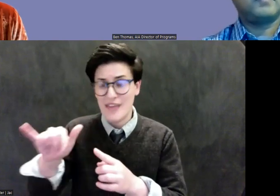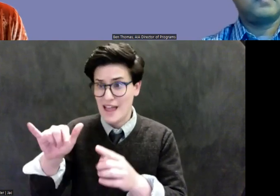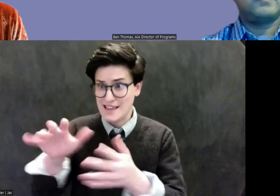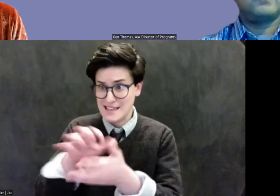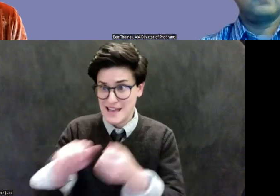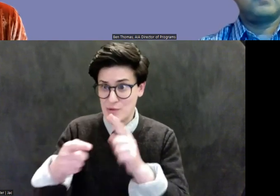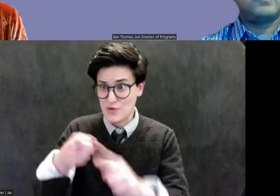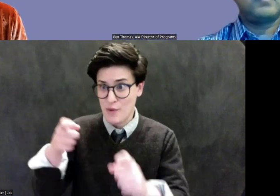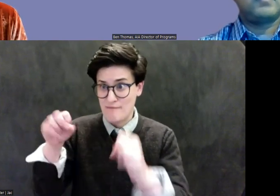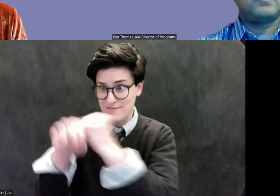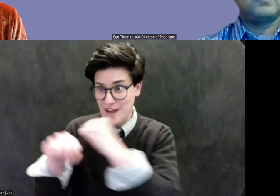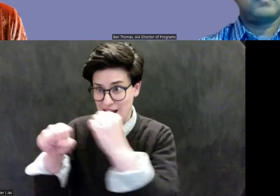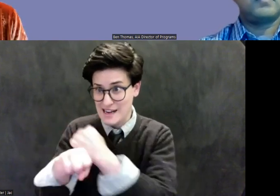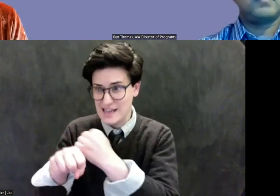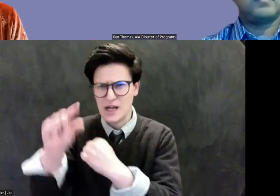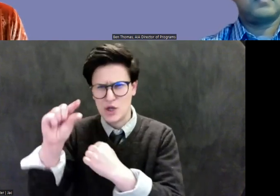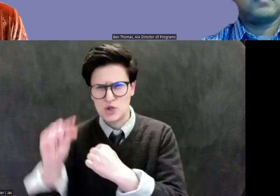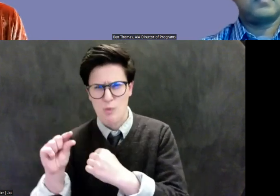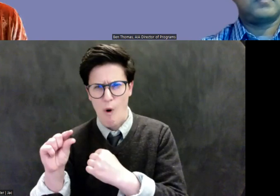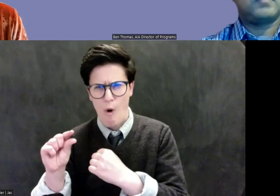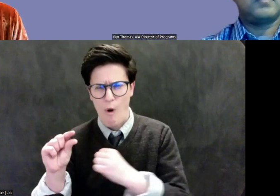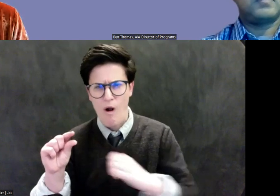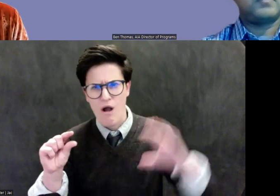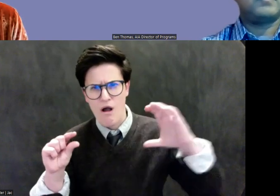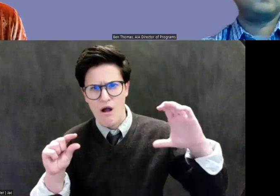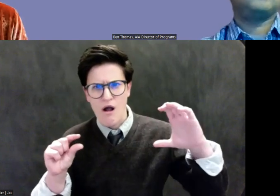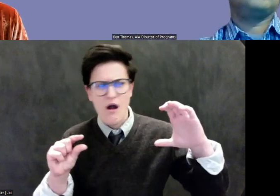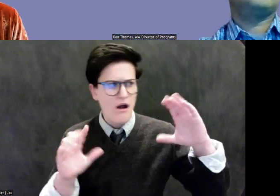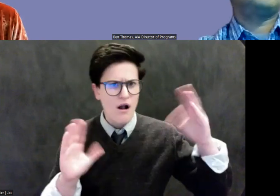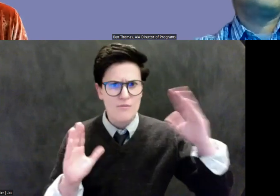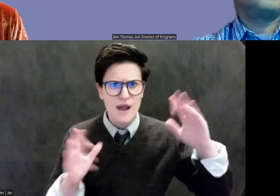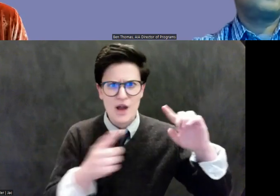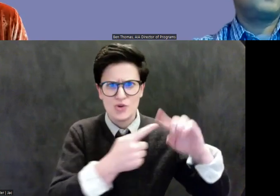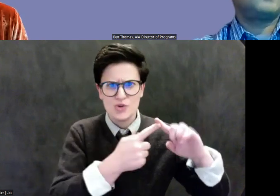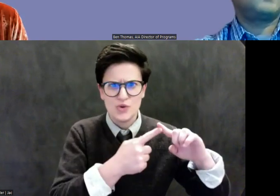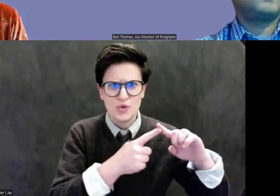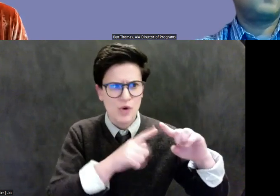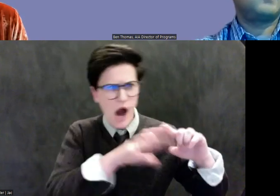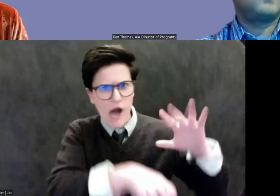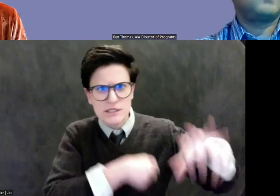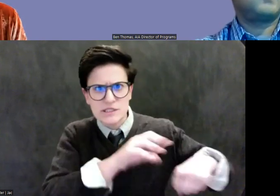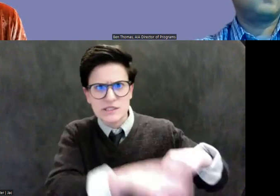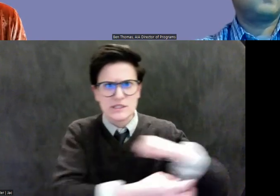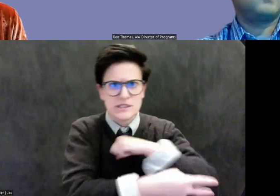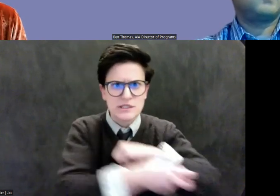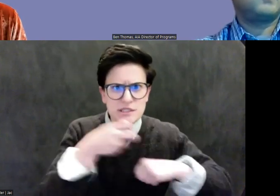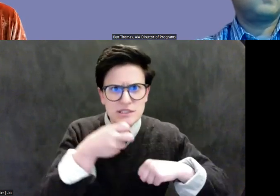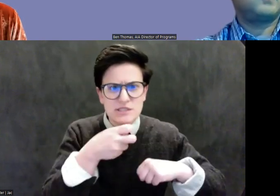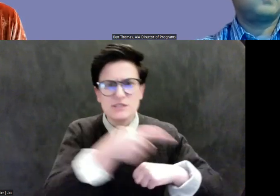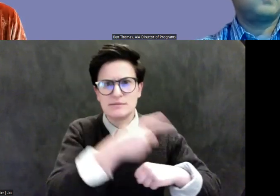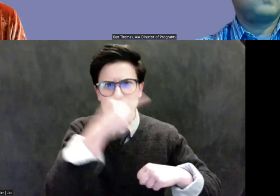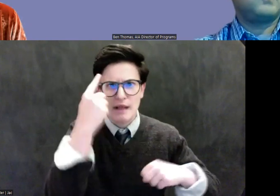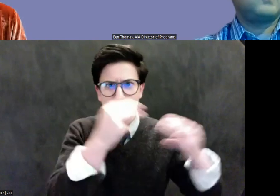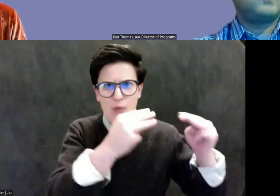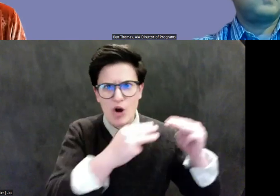just the absolute devastation that took place, um, because of the, the black market, um,